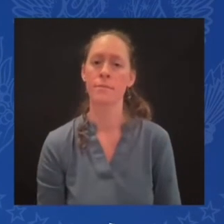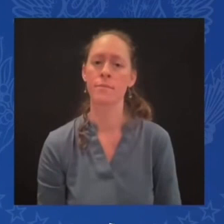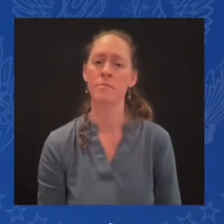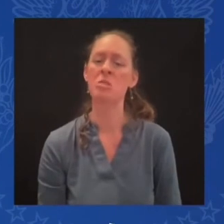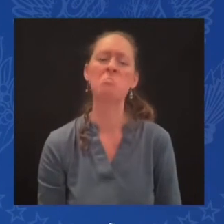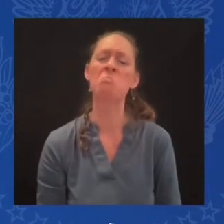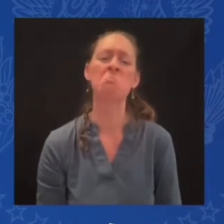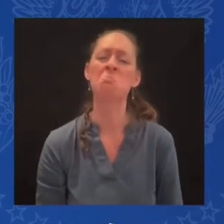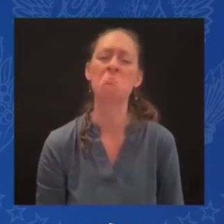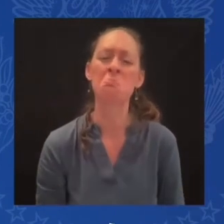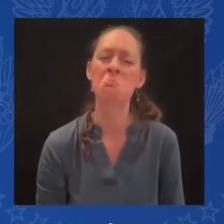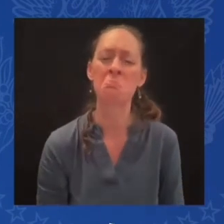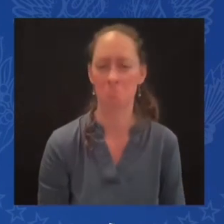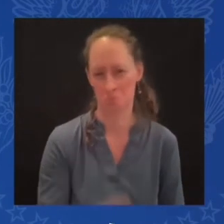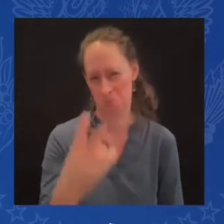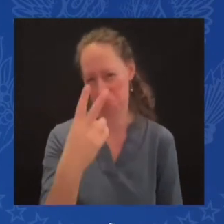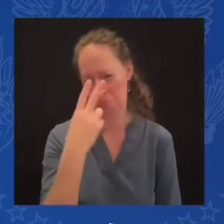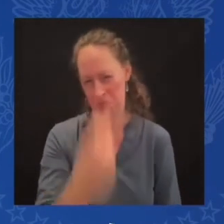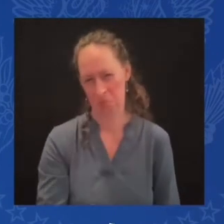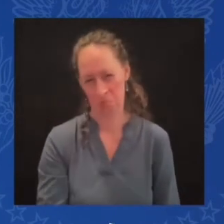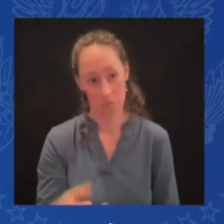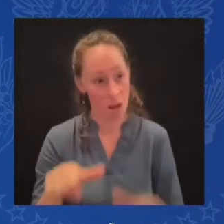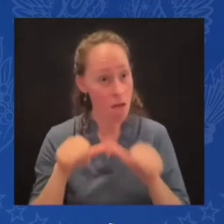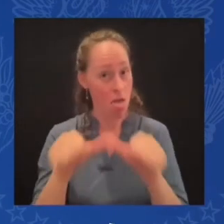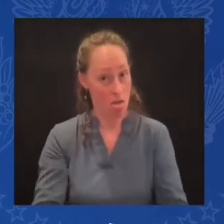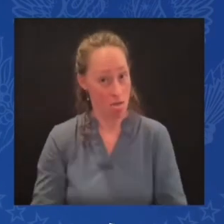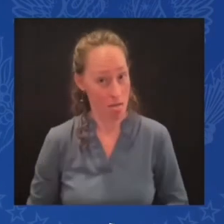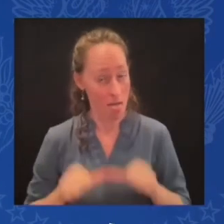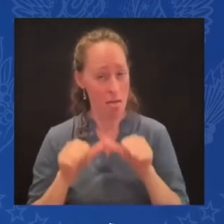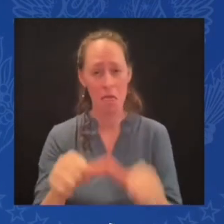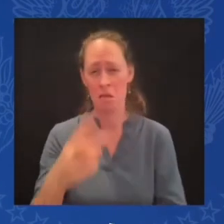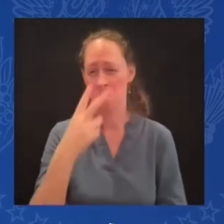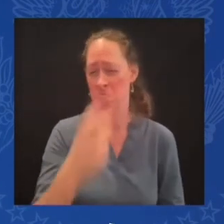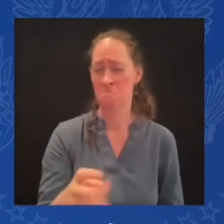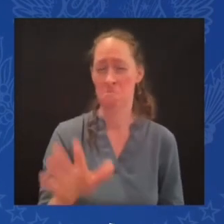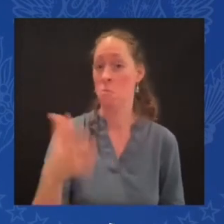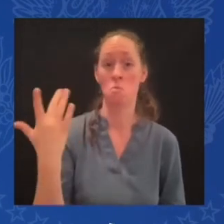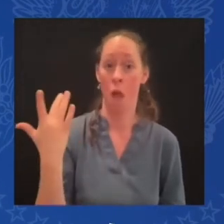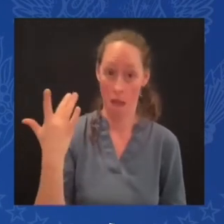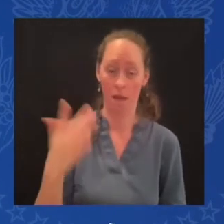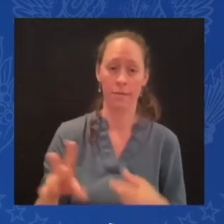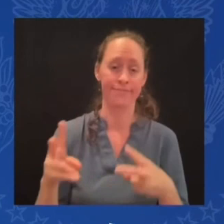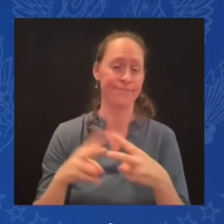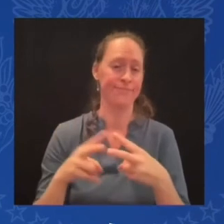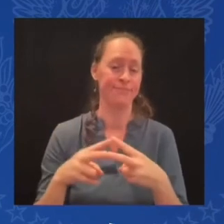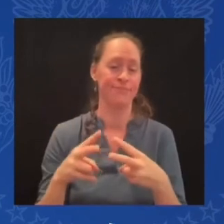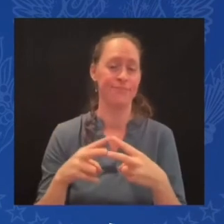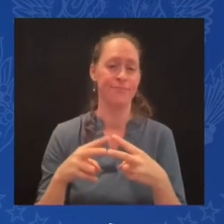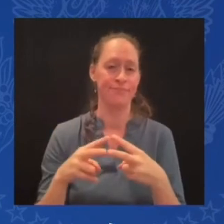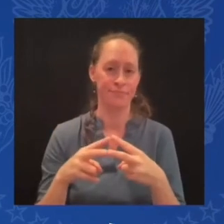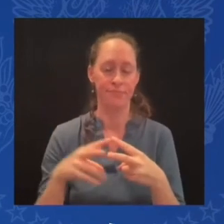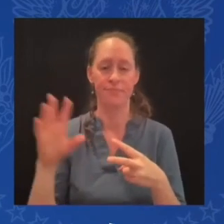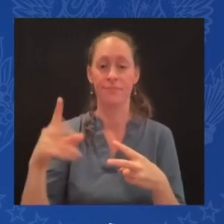two reasons. Number one, I don't think that the Russians could